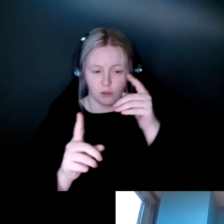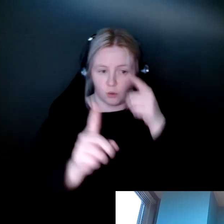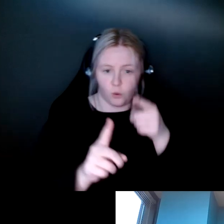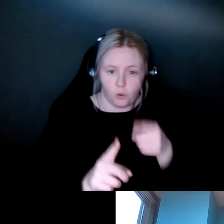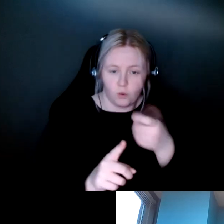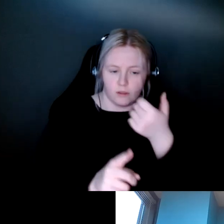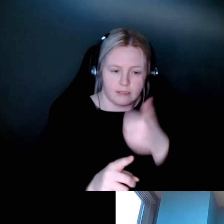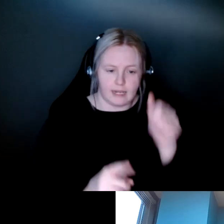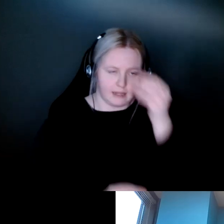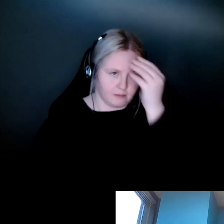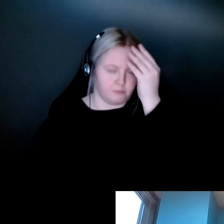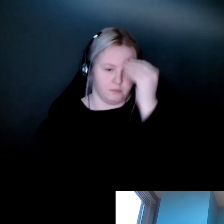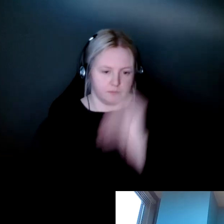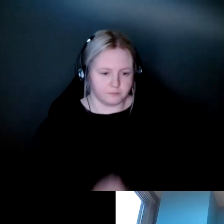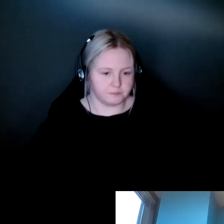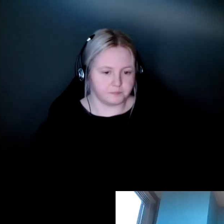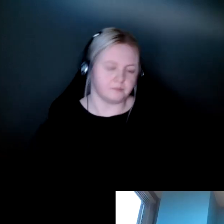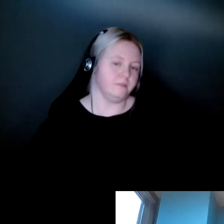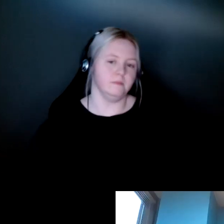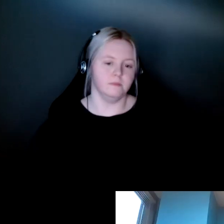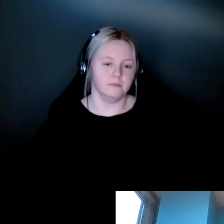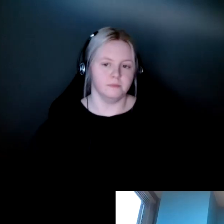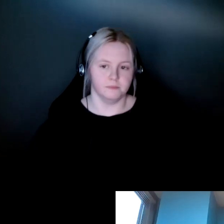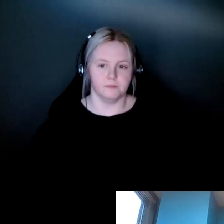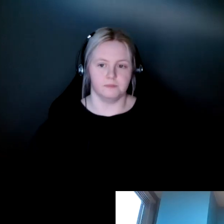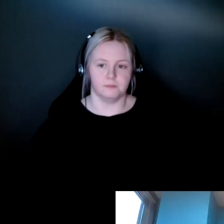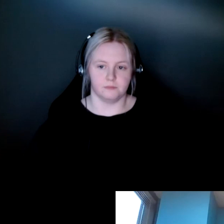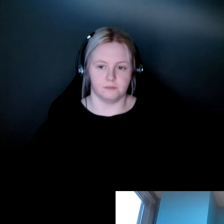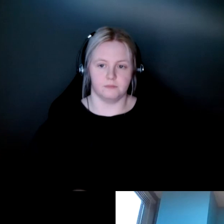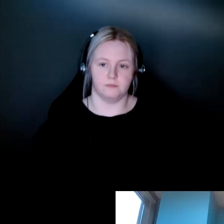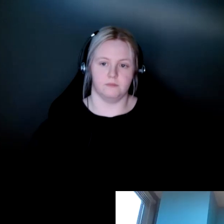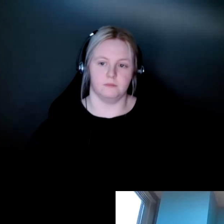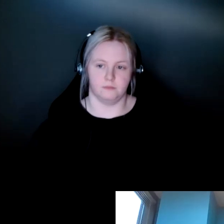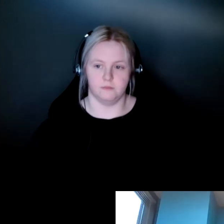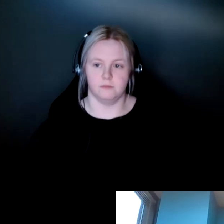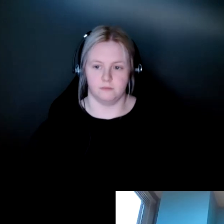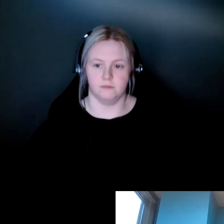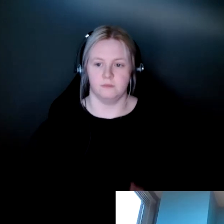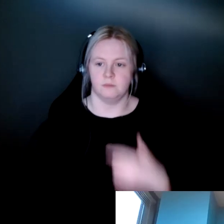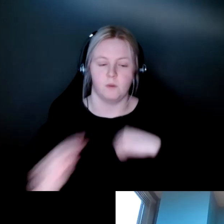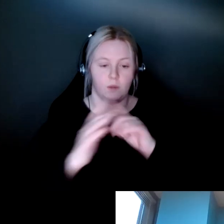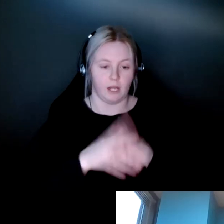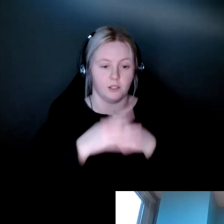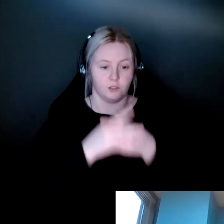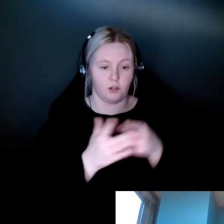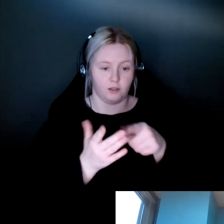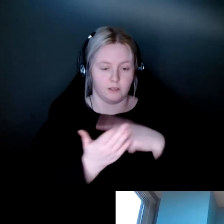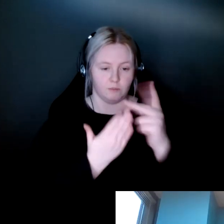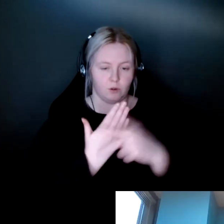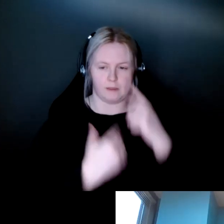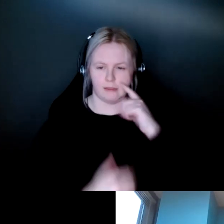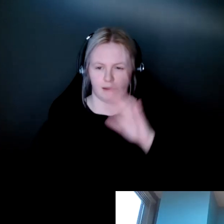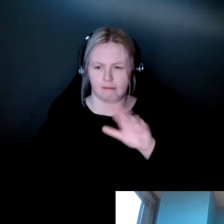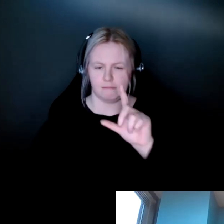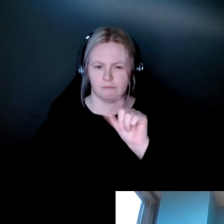kind of coming into that program? Yeah, when I first heard about the program, I was really excited. I remember we were coming out of, I think it was mid 2021.